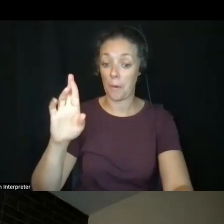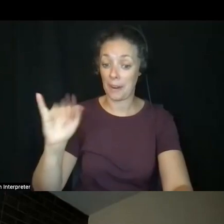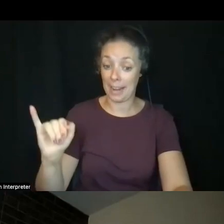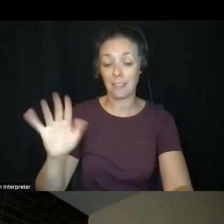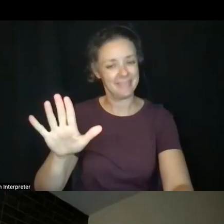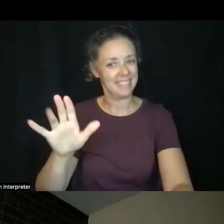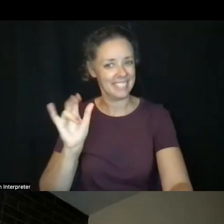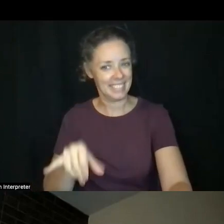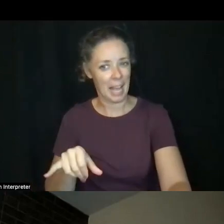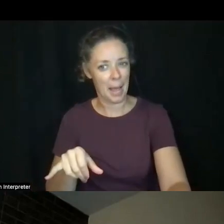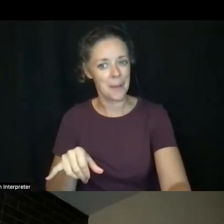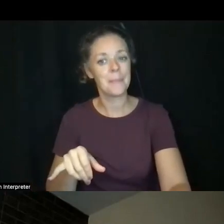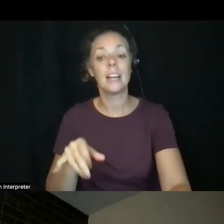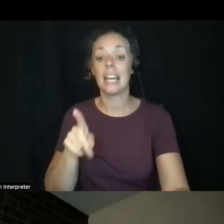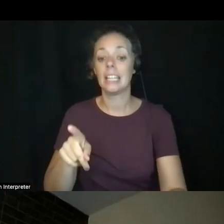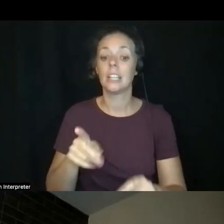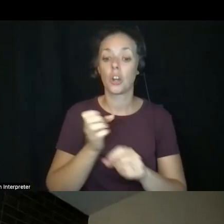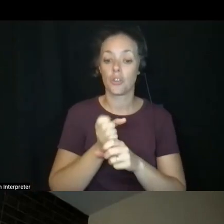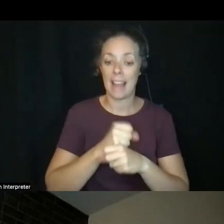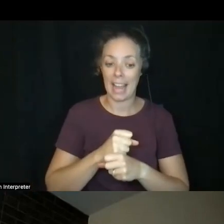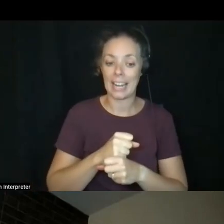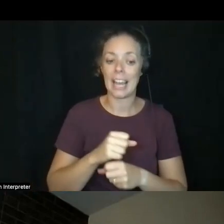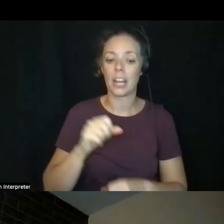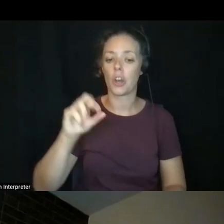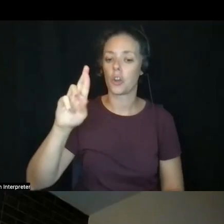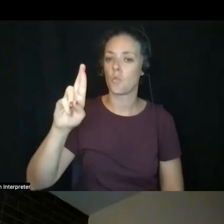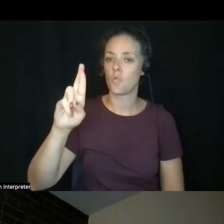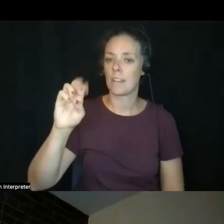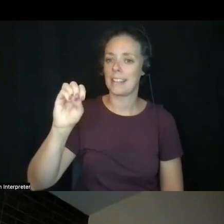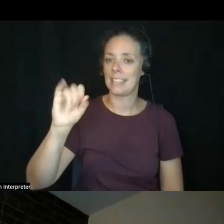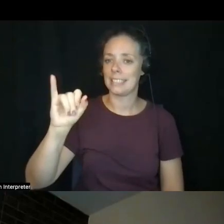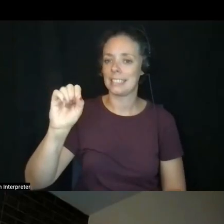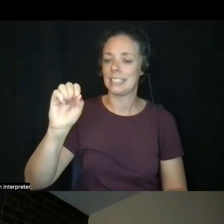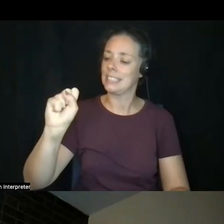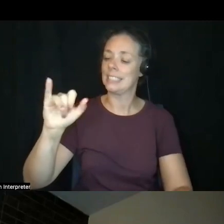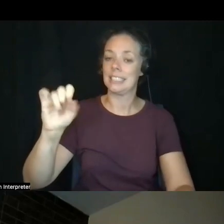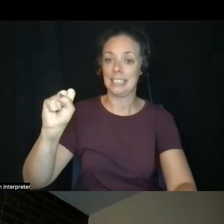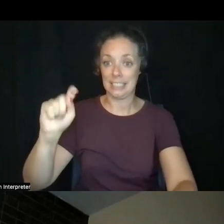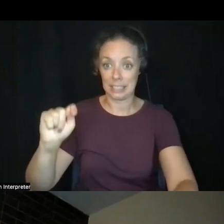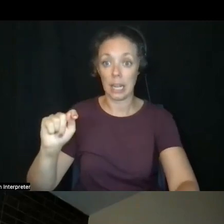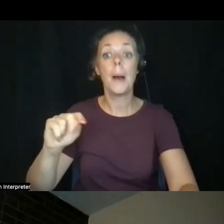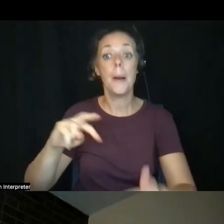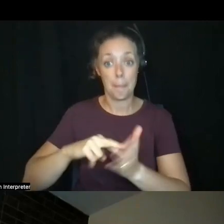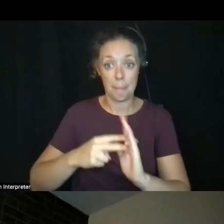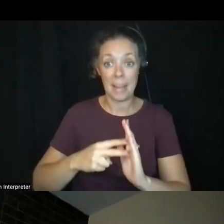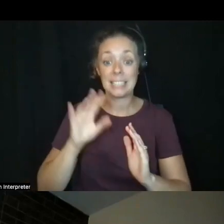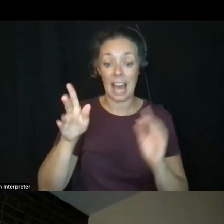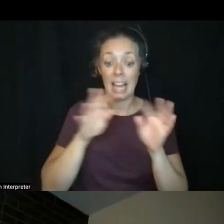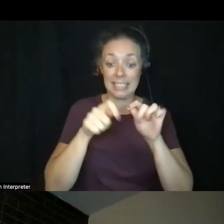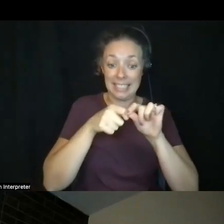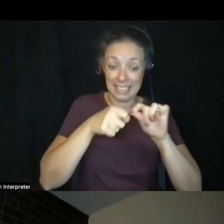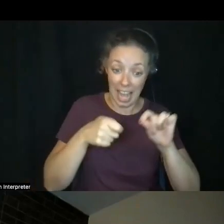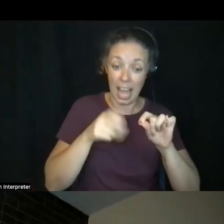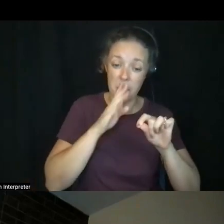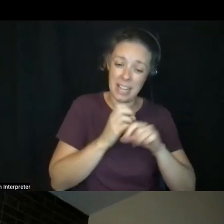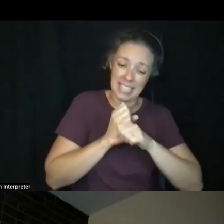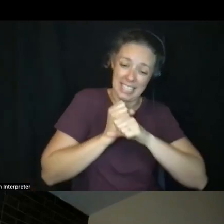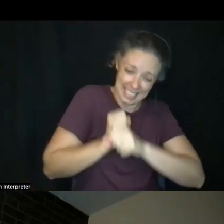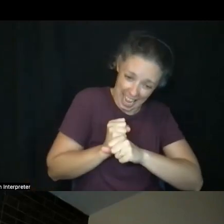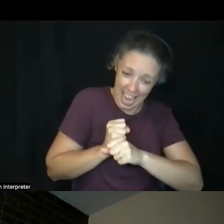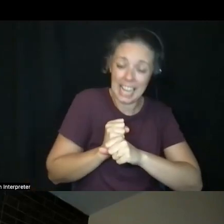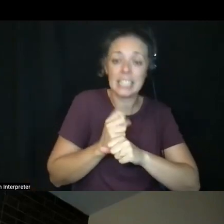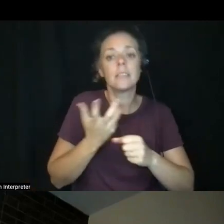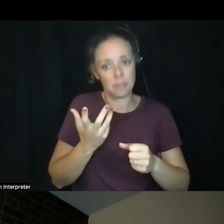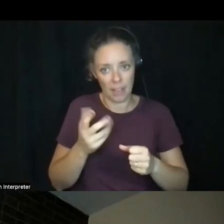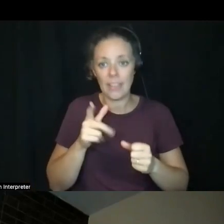it's creating resist. Where those strings are tight against the fabric, they create so